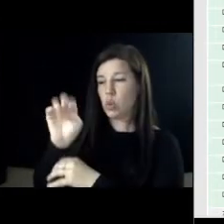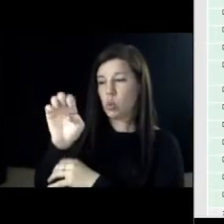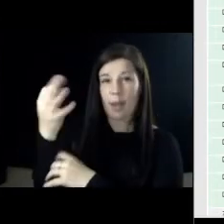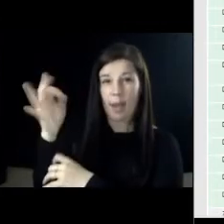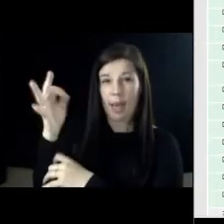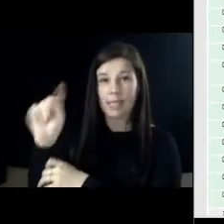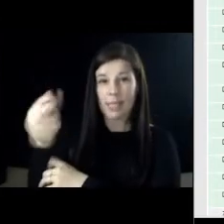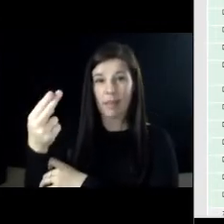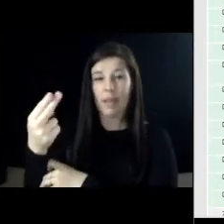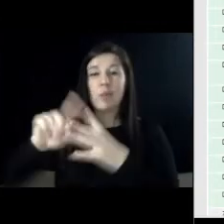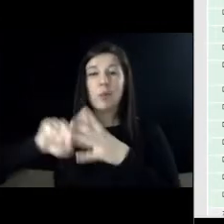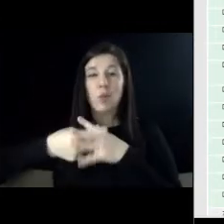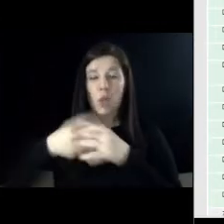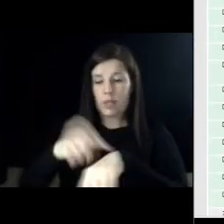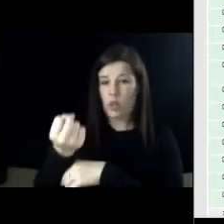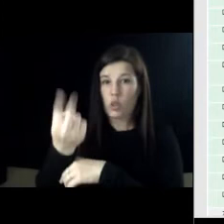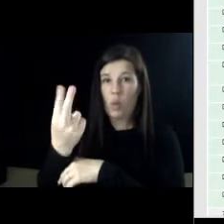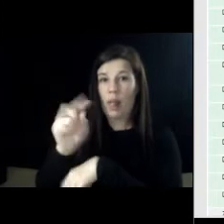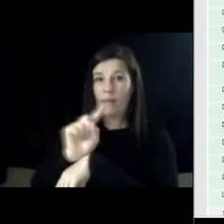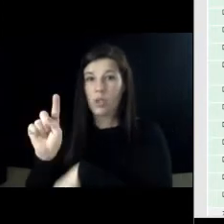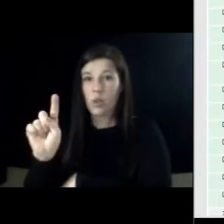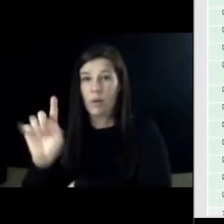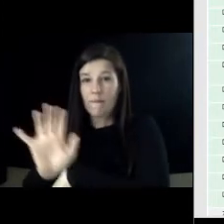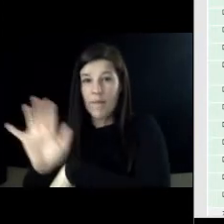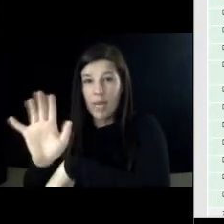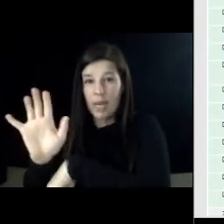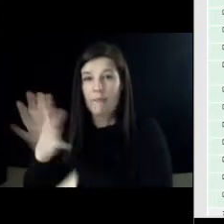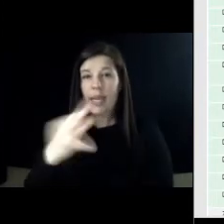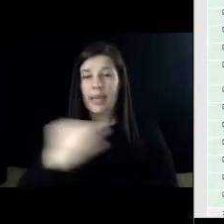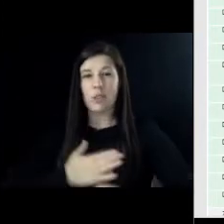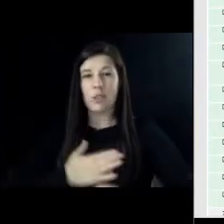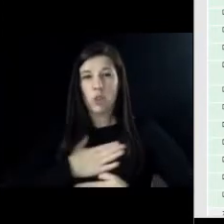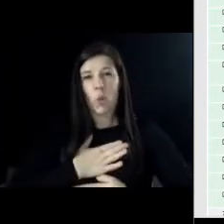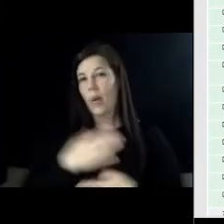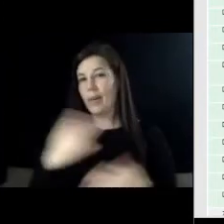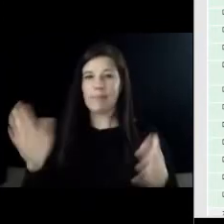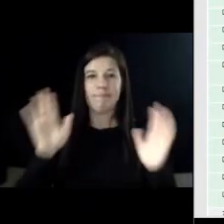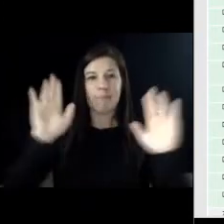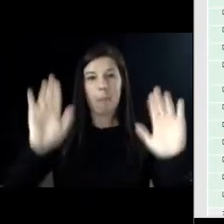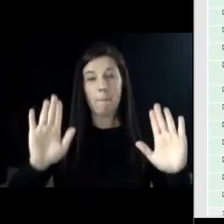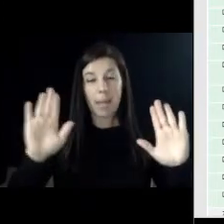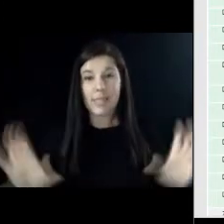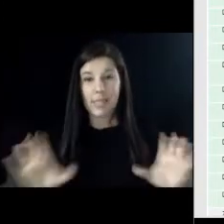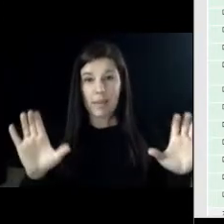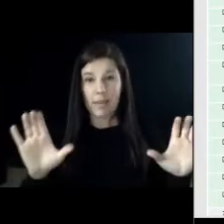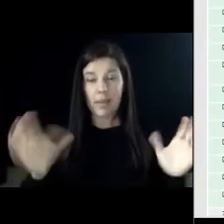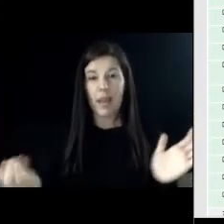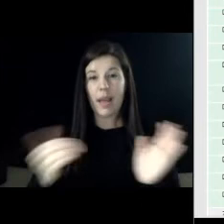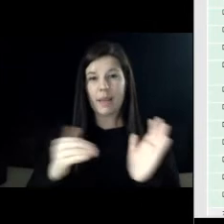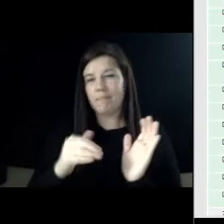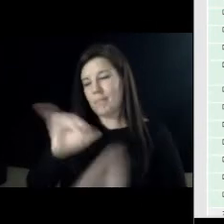beginning at 12 until 5 and enjoy this uh great activity june night juneteen